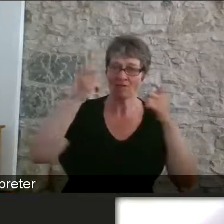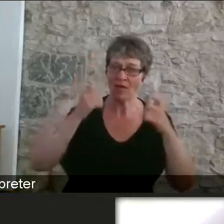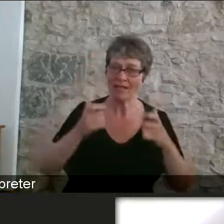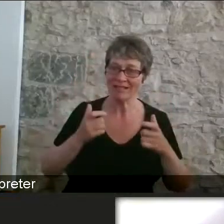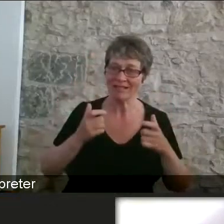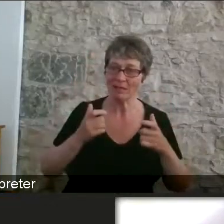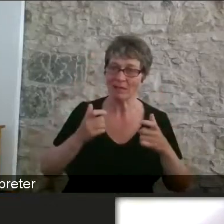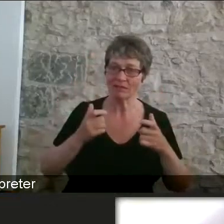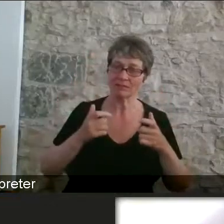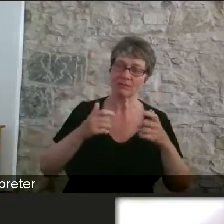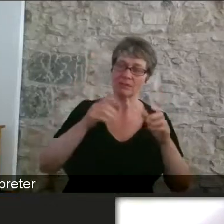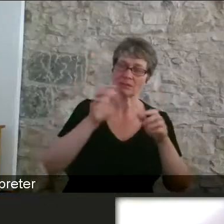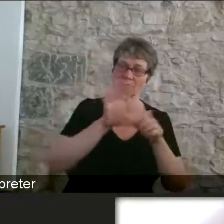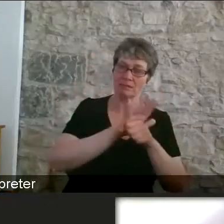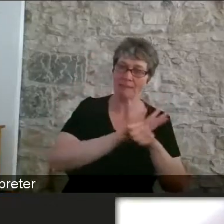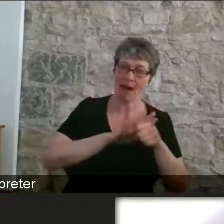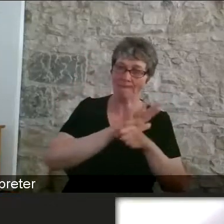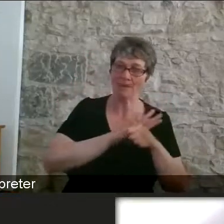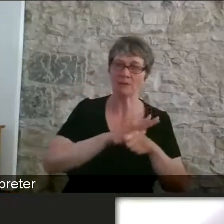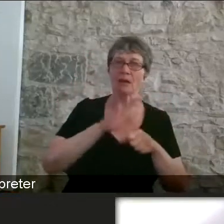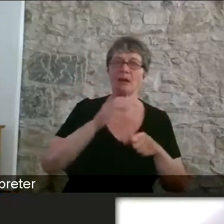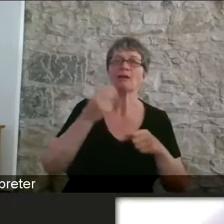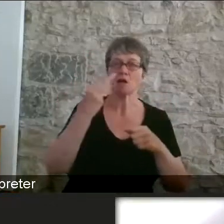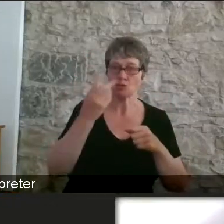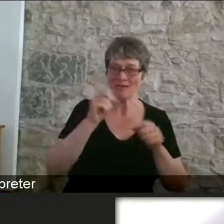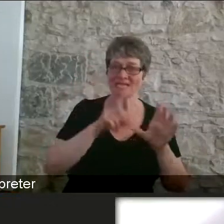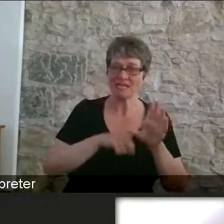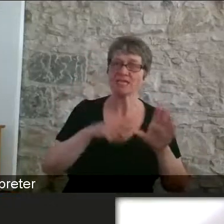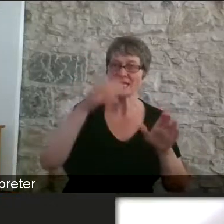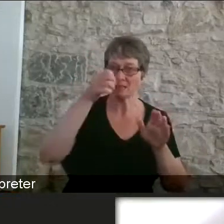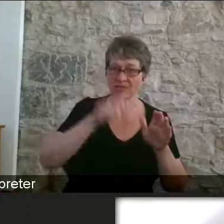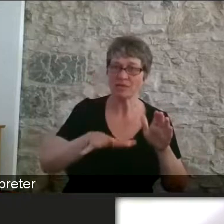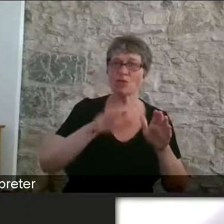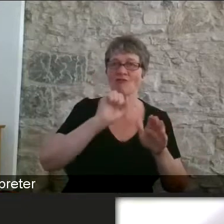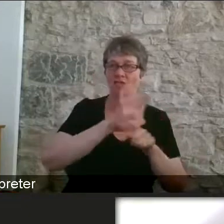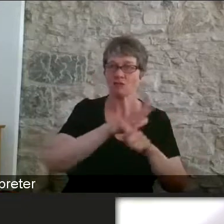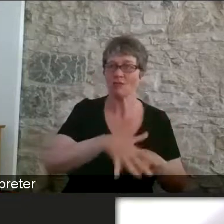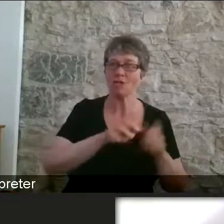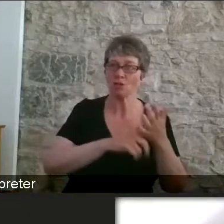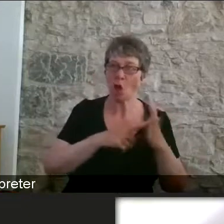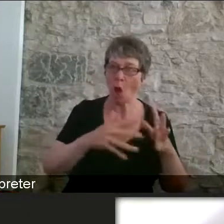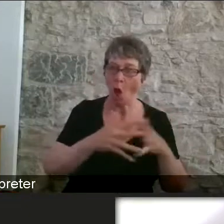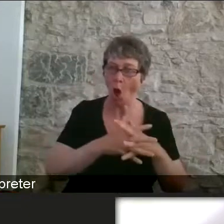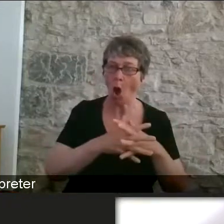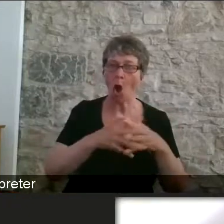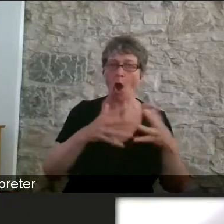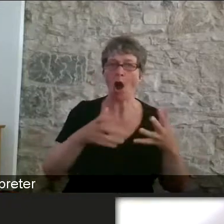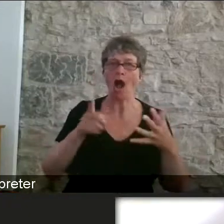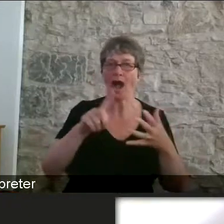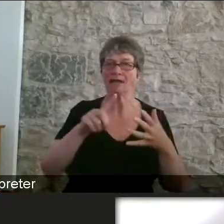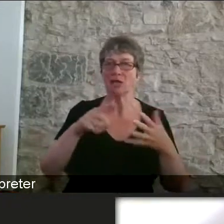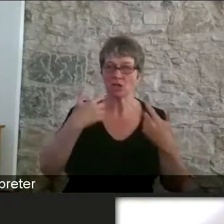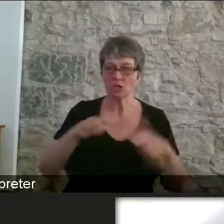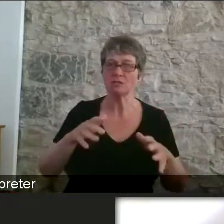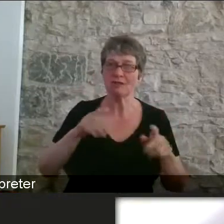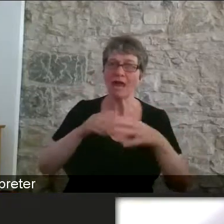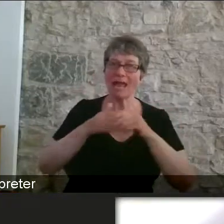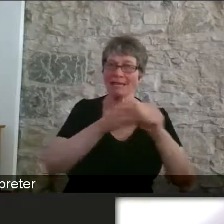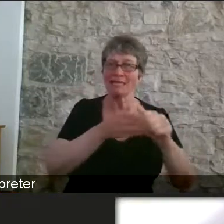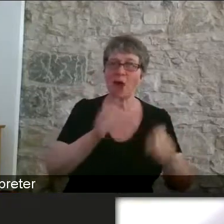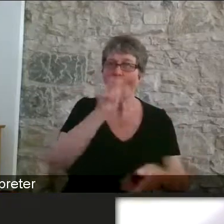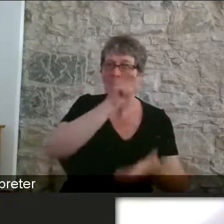lawyer with over 20 years' experience of disability discrimination law, including she has provided lead reviews and improvement processes for many organisations,